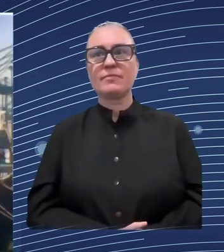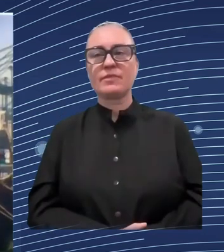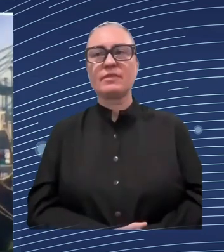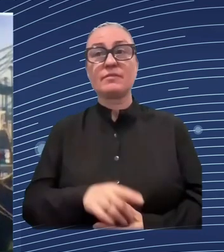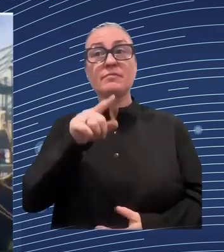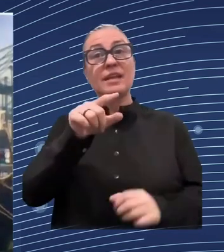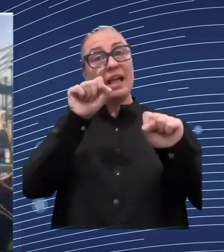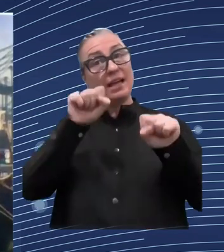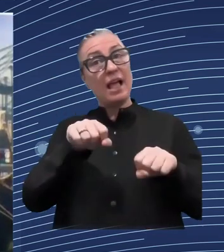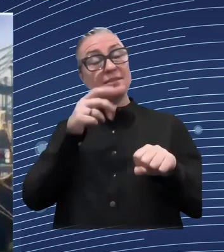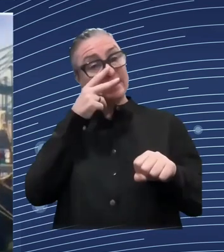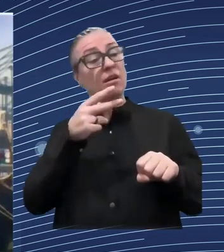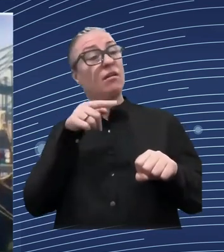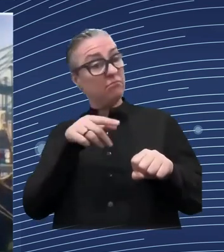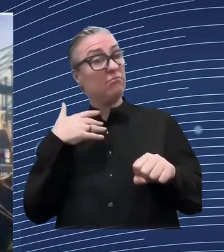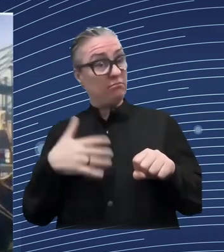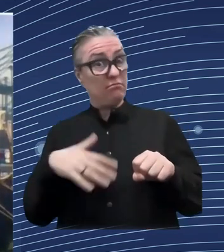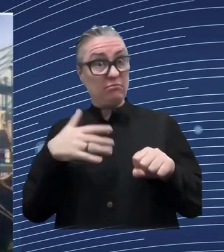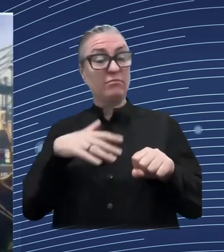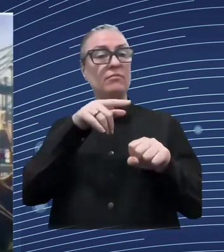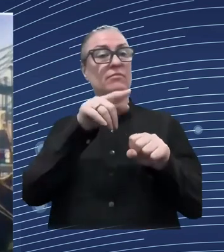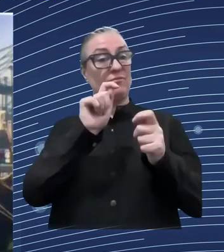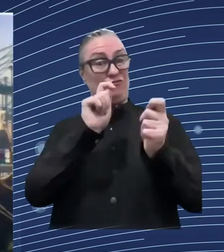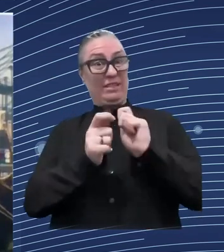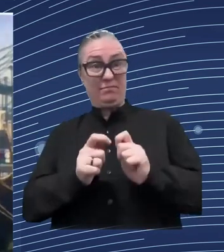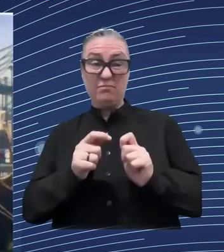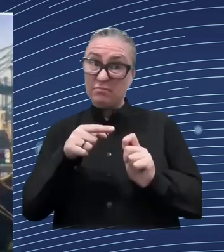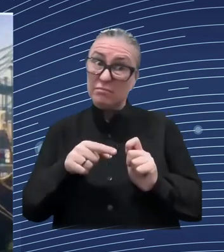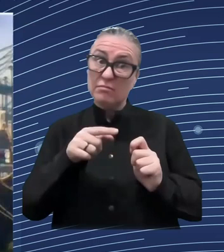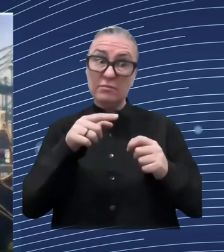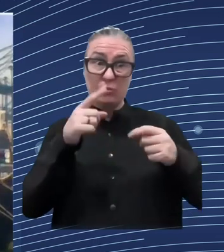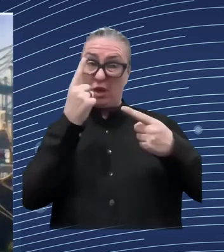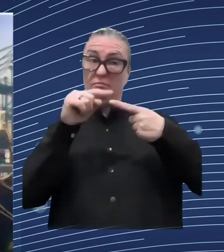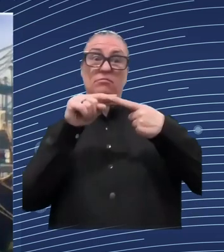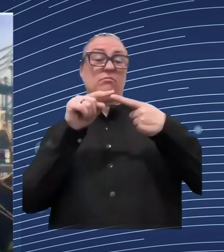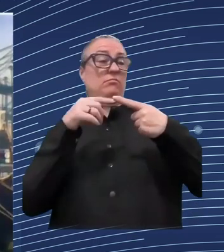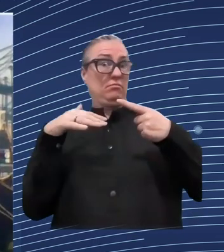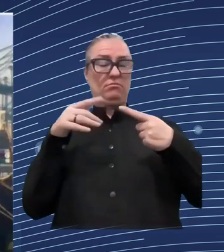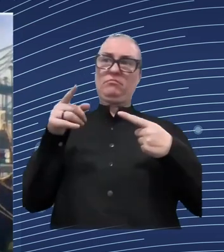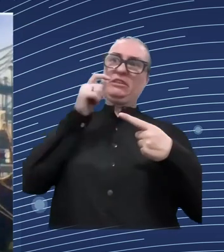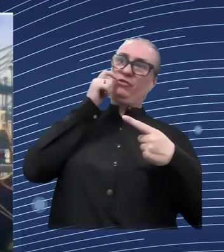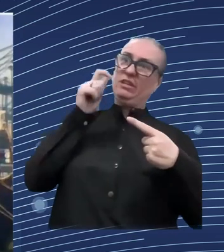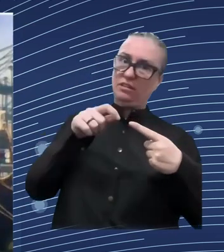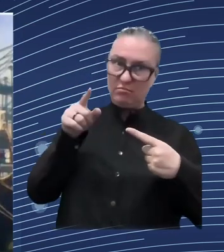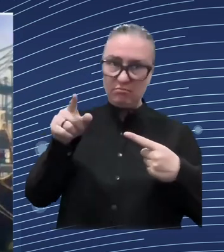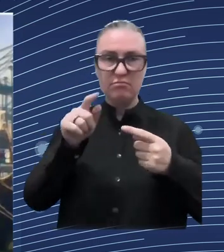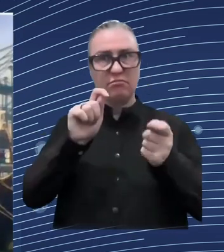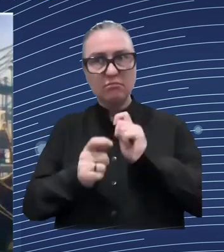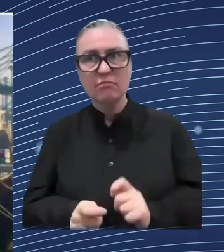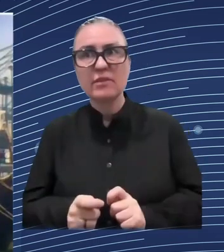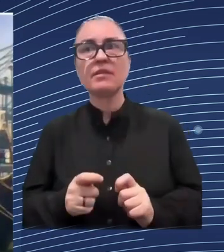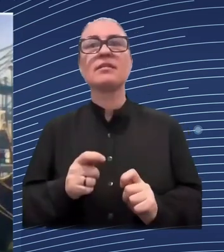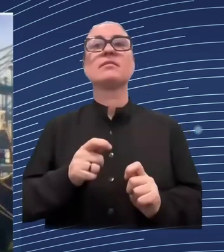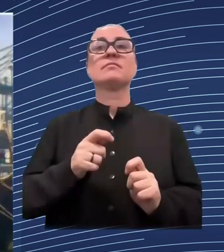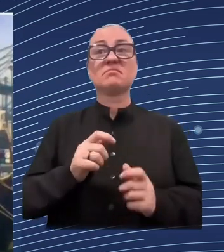and hopefully in future also with them being part full full part of the european family certainly there are also areas